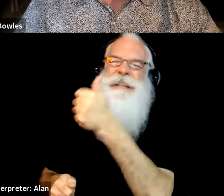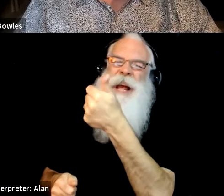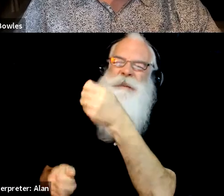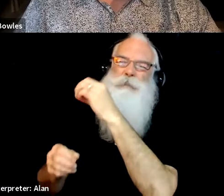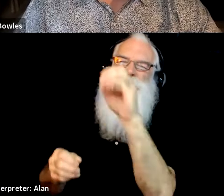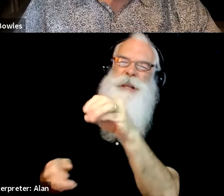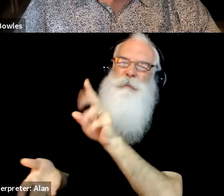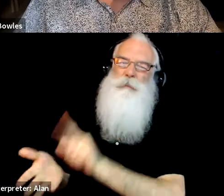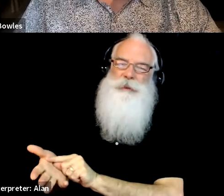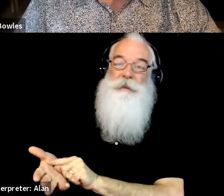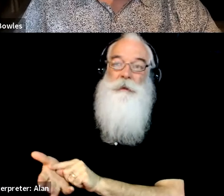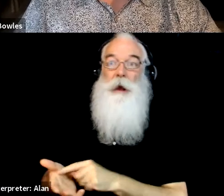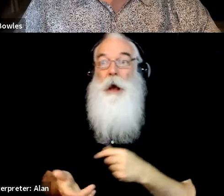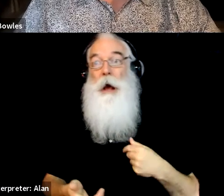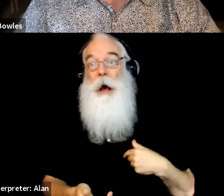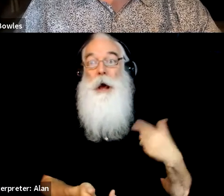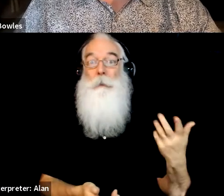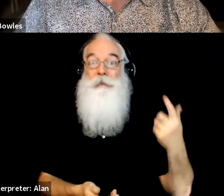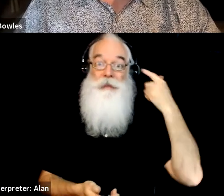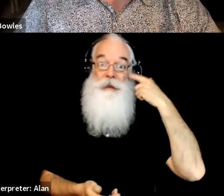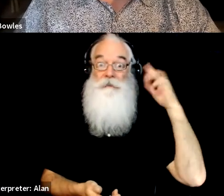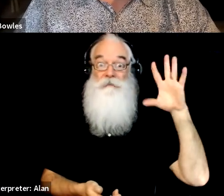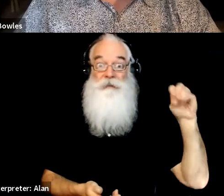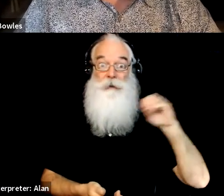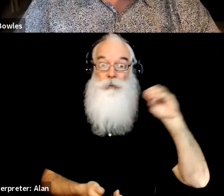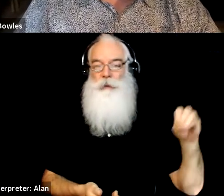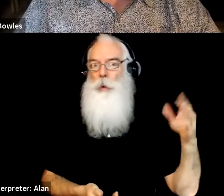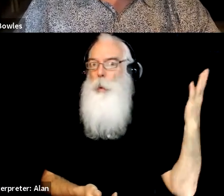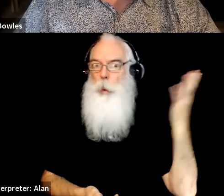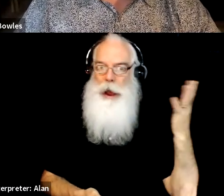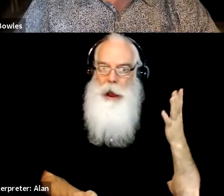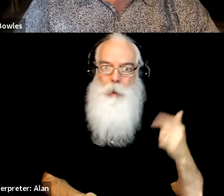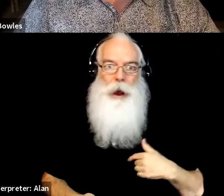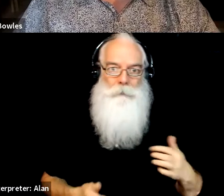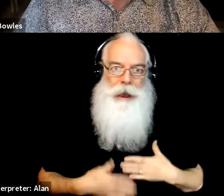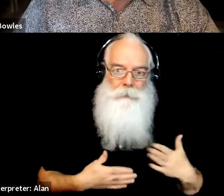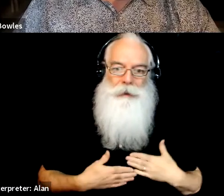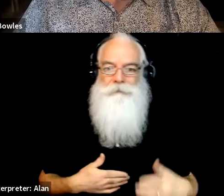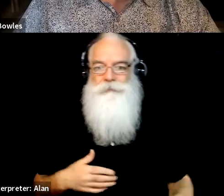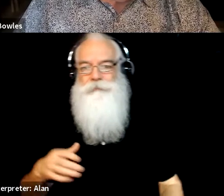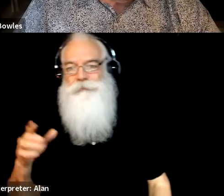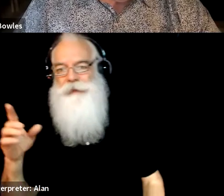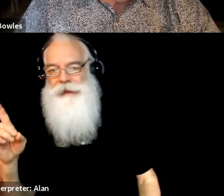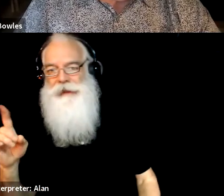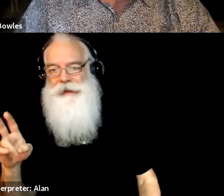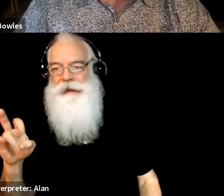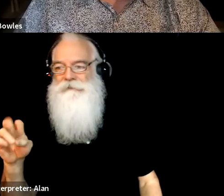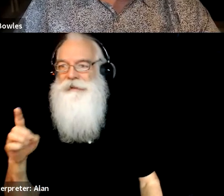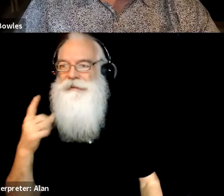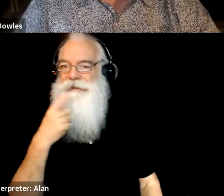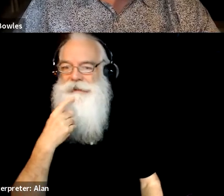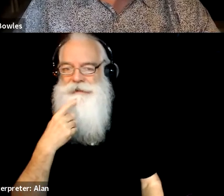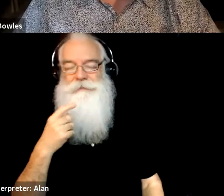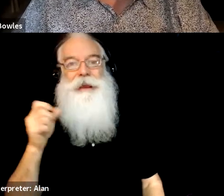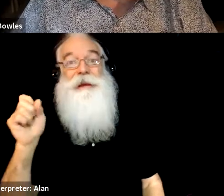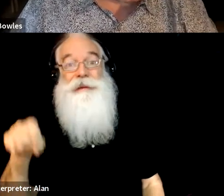I, I, I, I use that as one of the reasons that I waited until I was, uh, 41 for, for